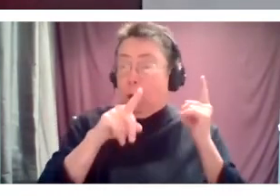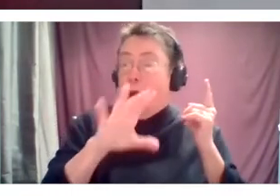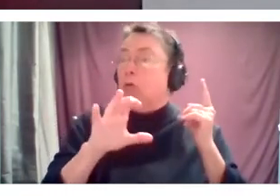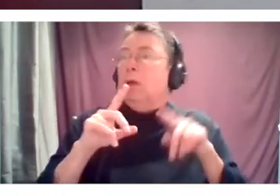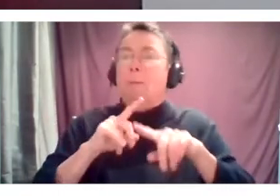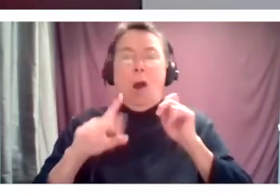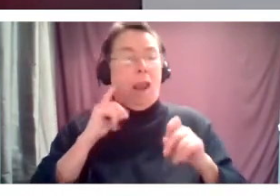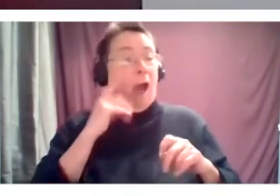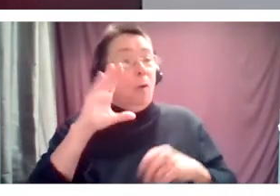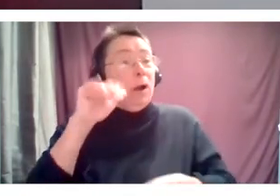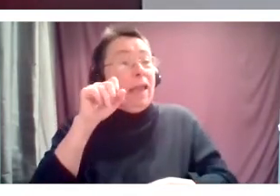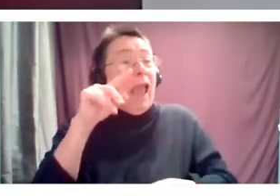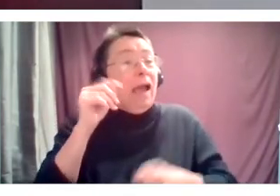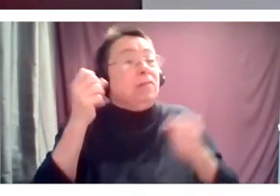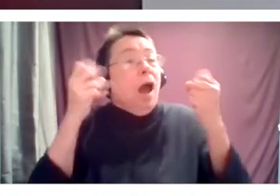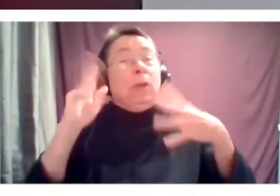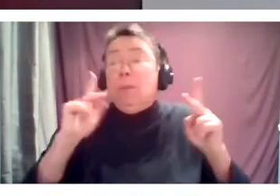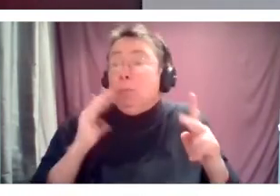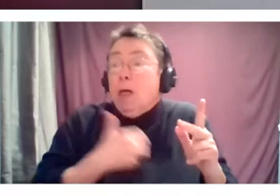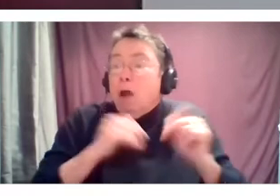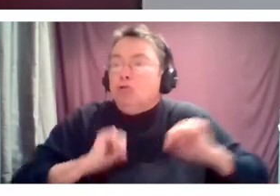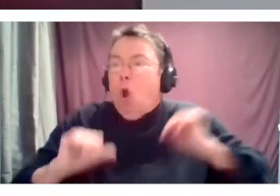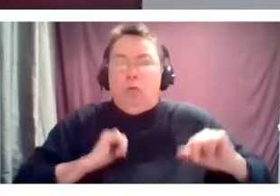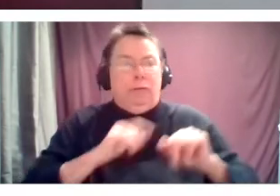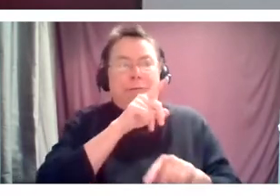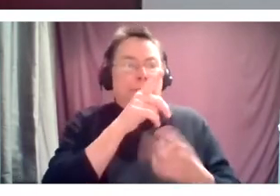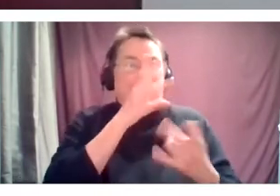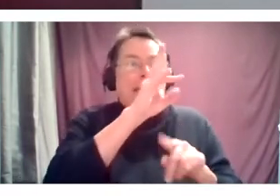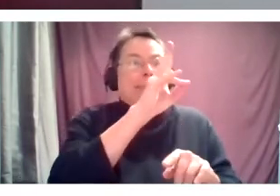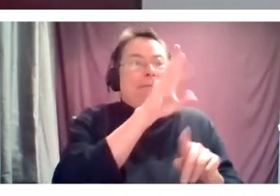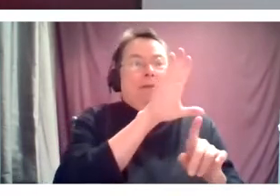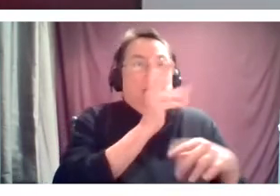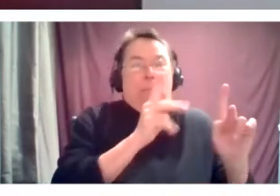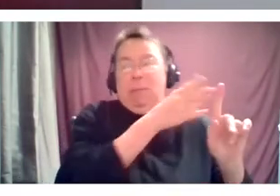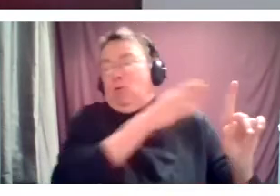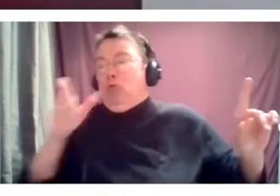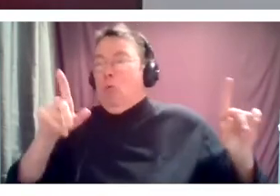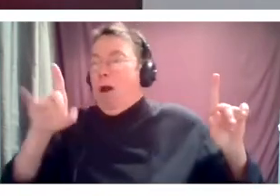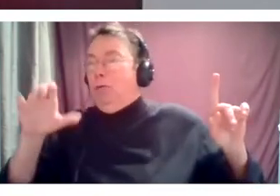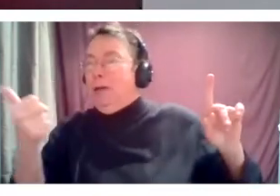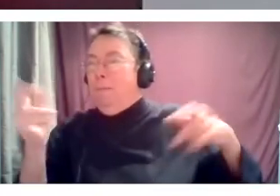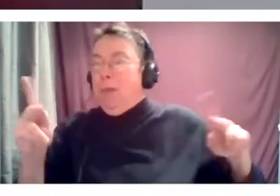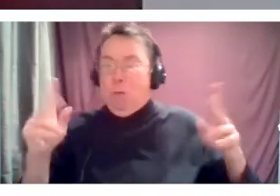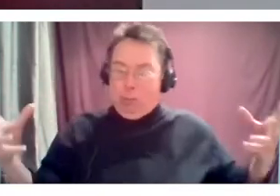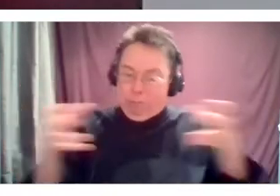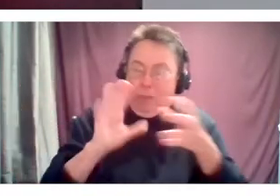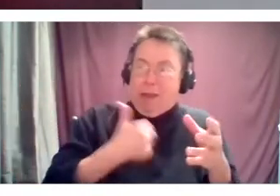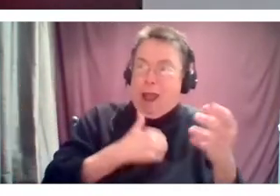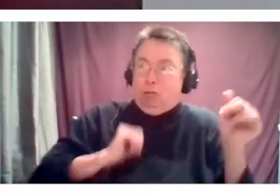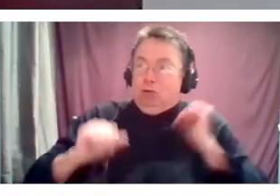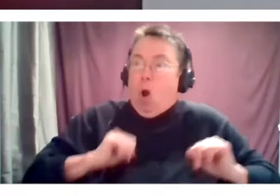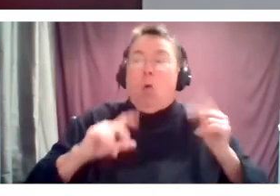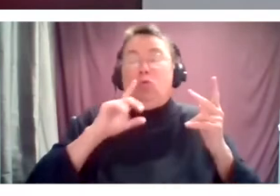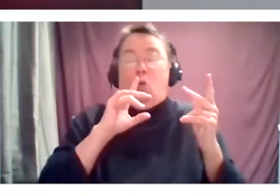75 to 110. So our sheer numbers prevent us from full performances in every way.